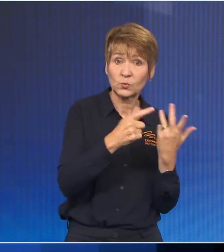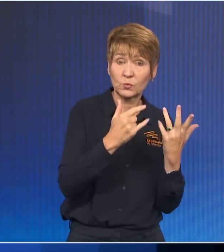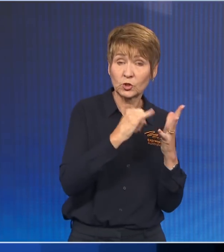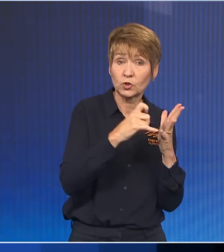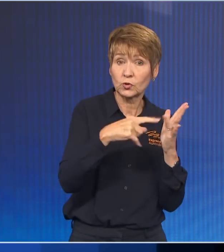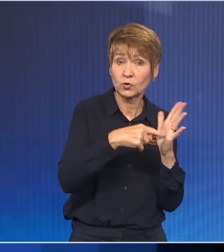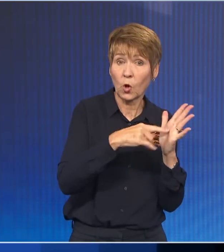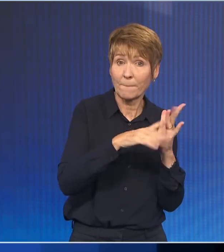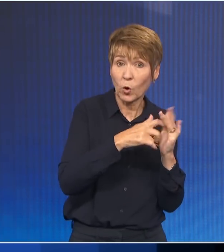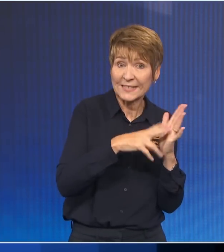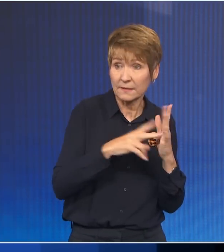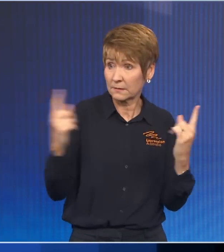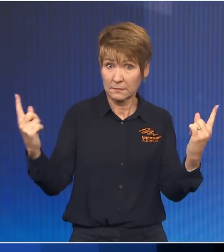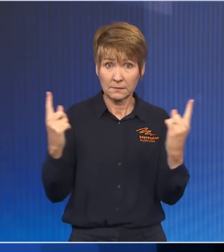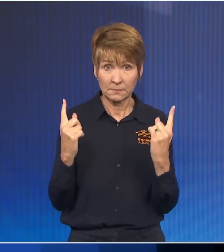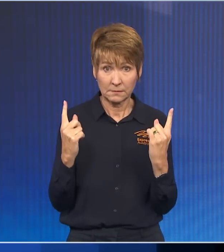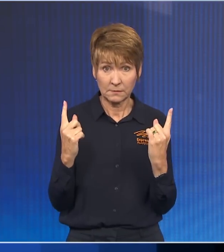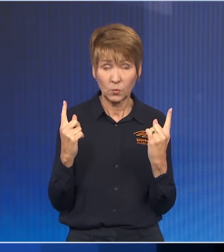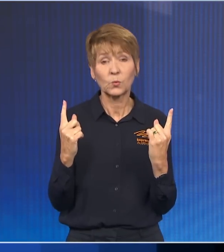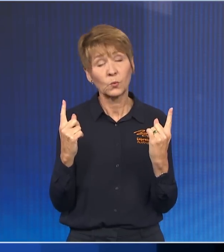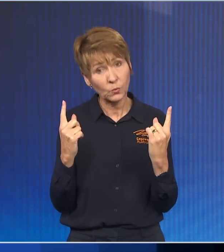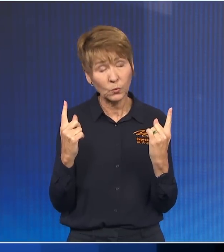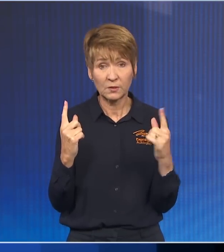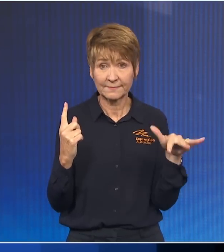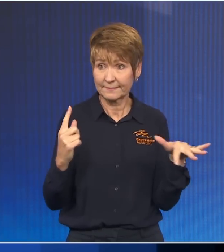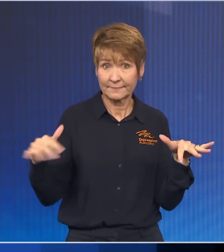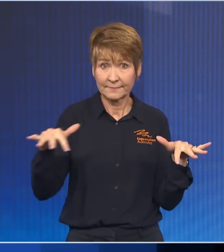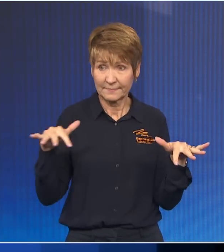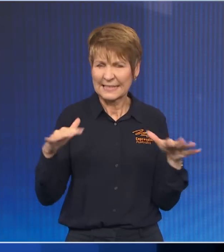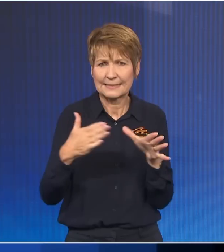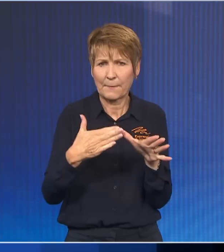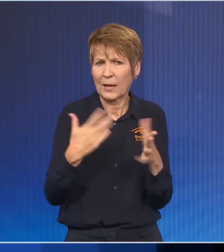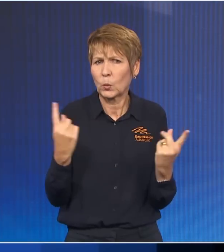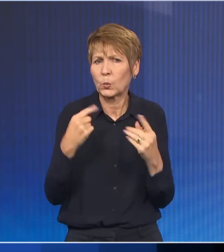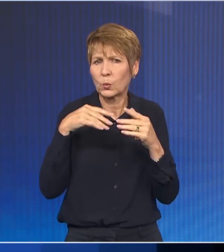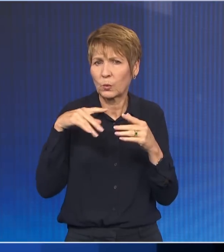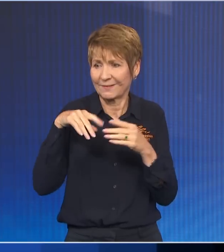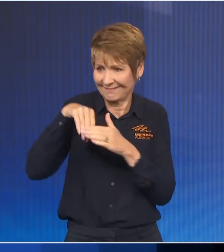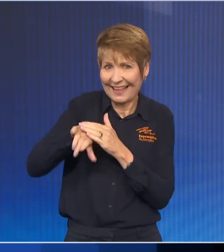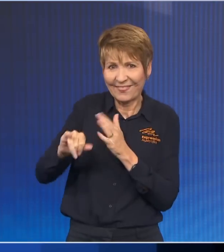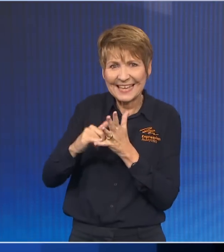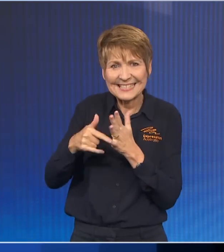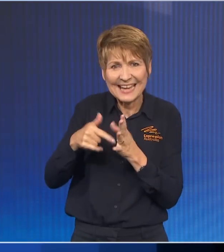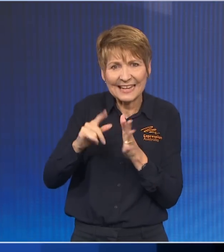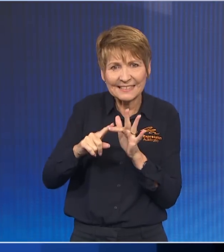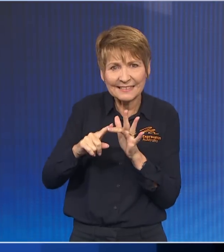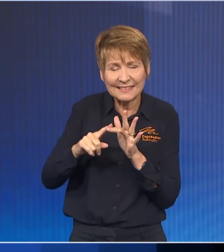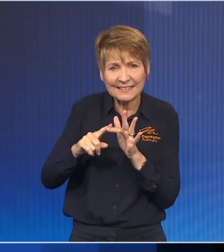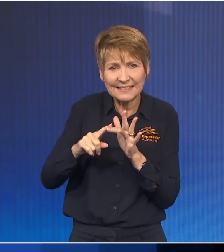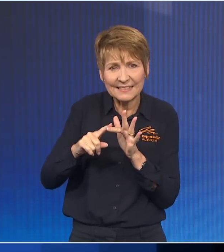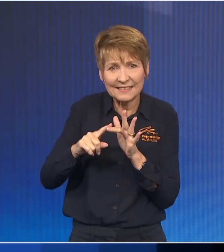otherwise have as a state team. We also obviously had a primary vote that was actually decimated